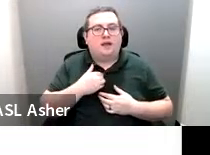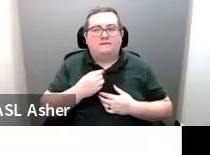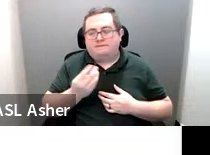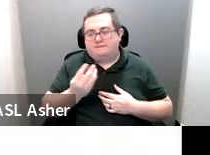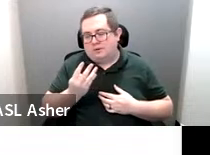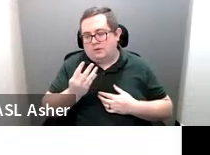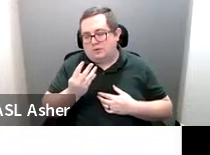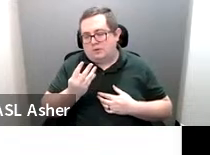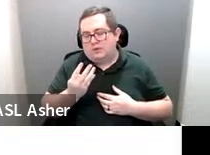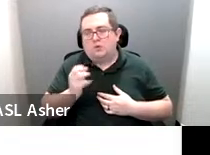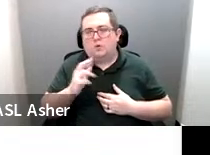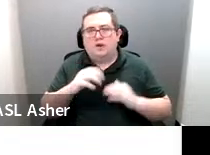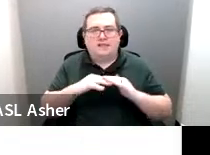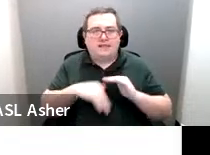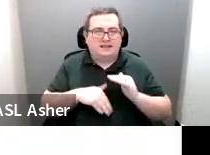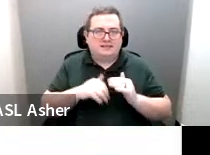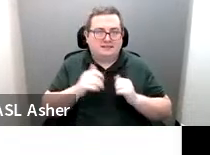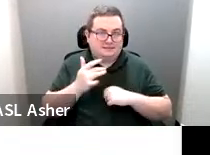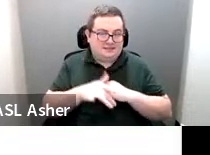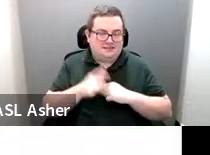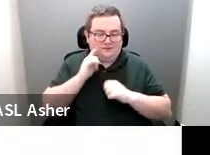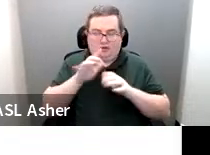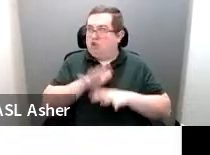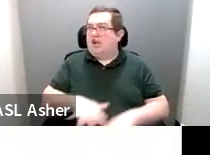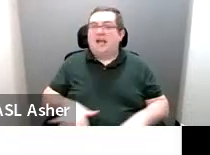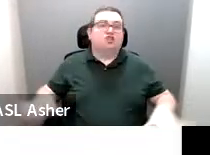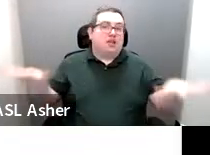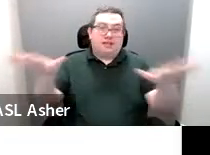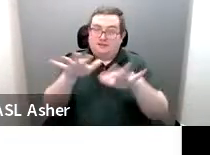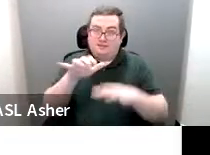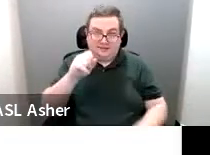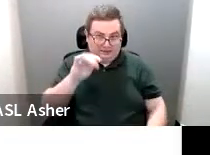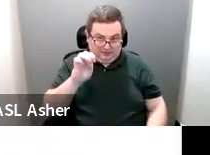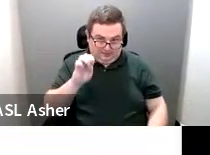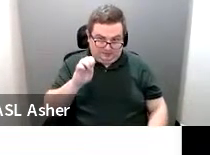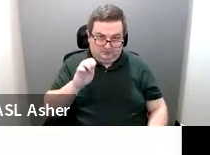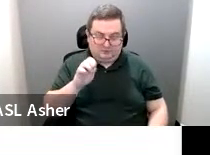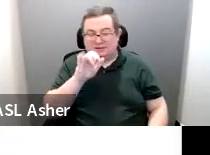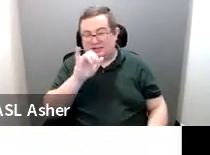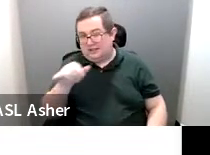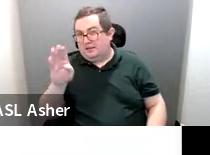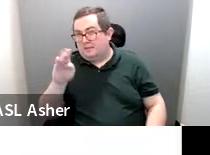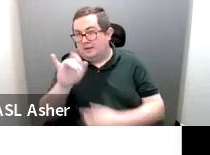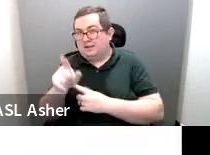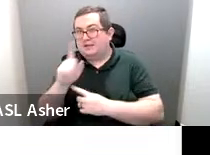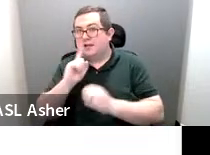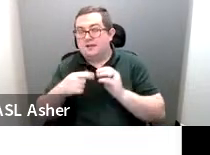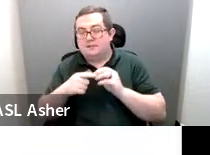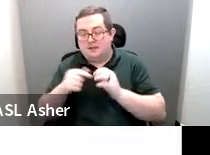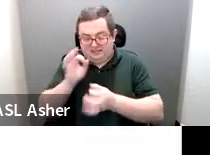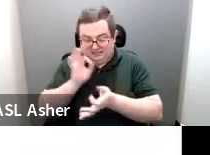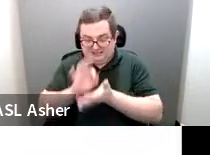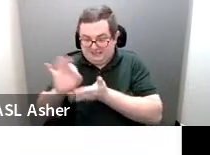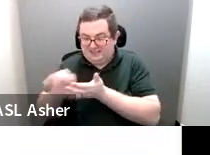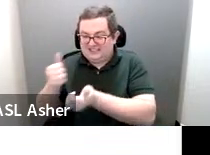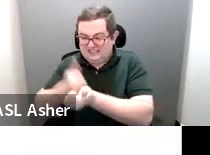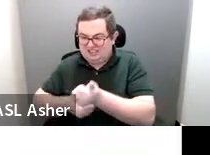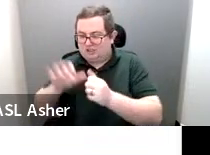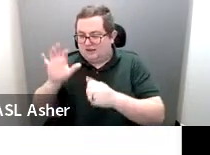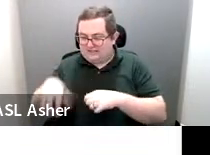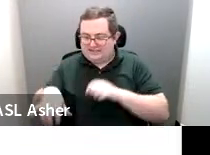or fewer spaces. And this is for the entire site. Bobby was talking about accounting for different